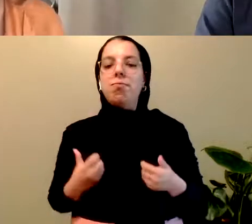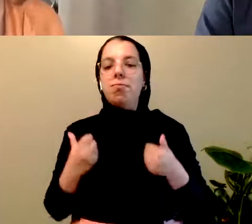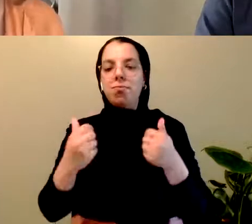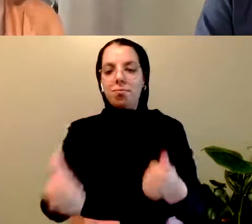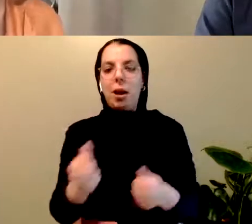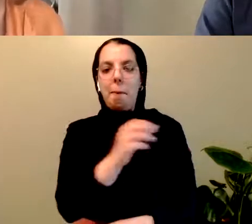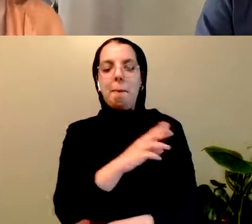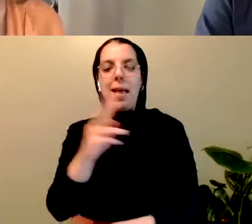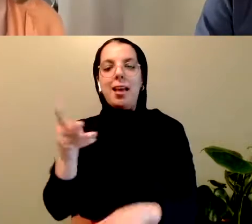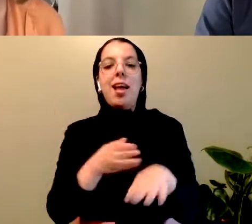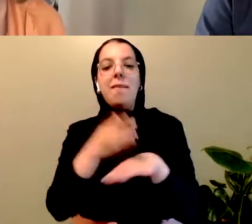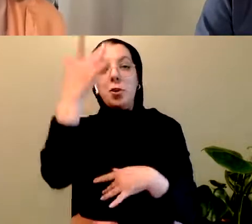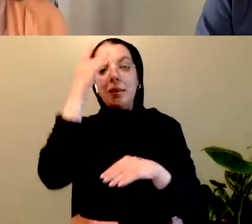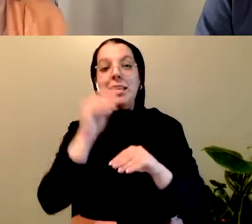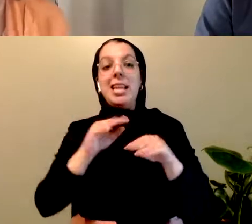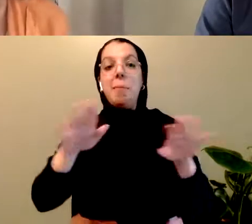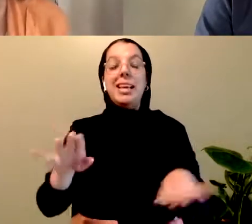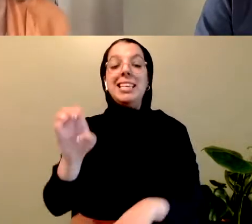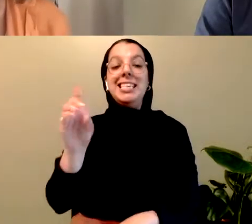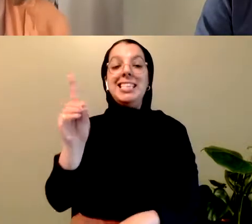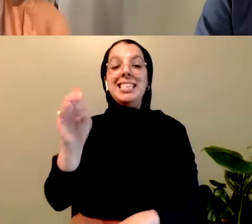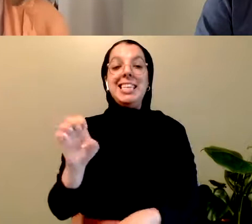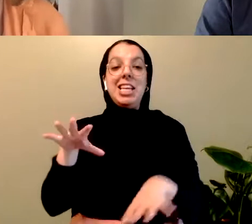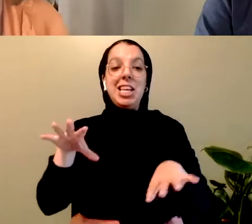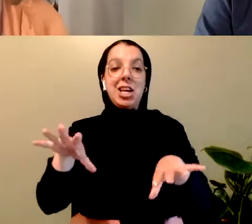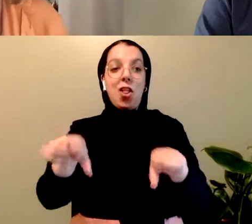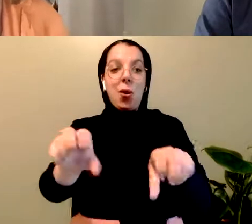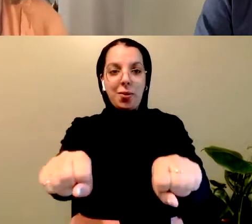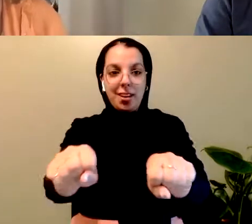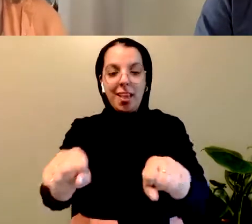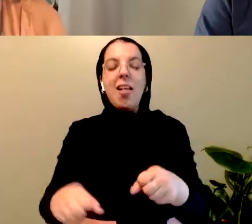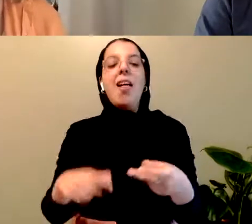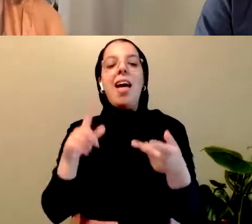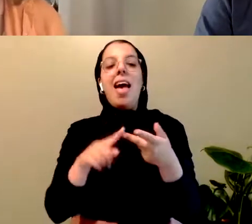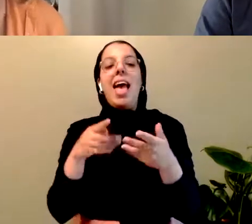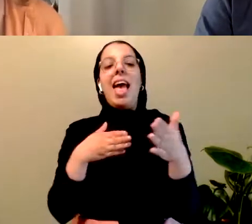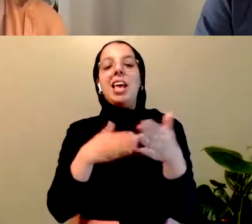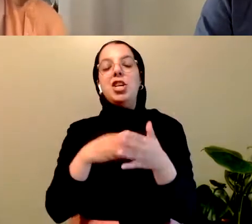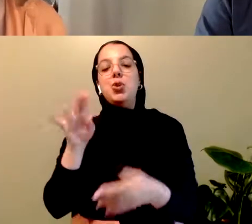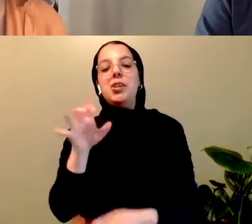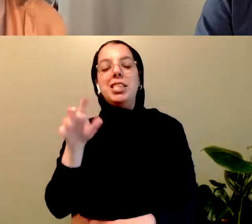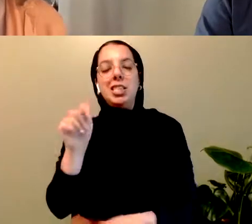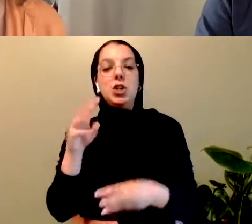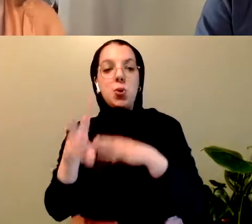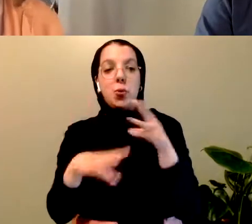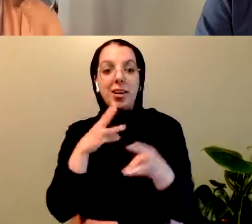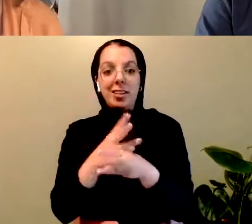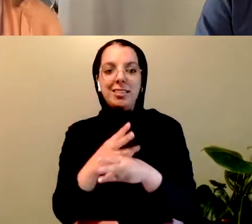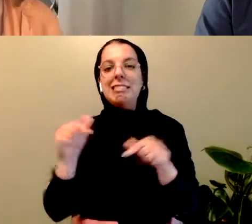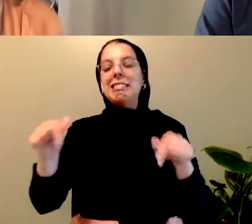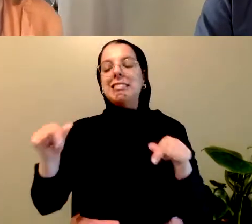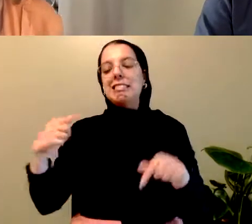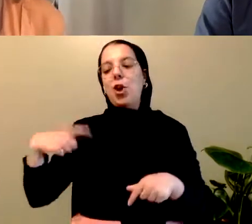-Colonial and Anti-Racist World. This is the third keynote session of this year's third leg of the CATR